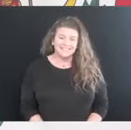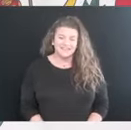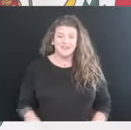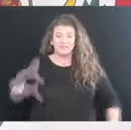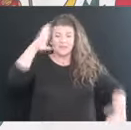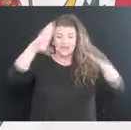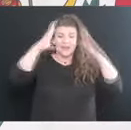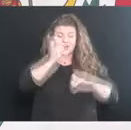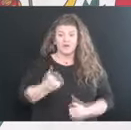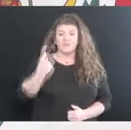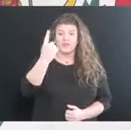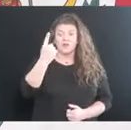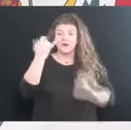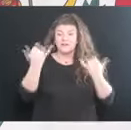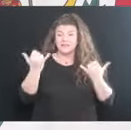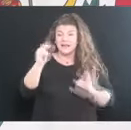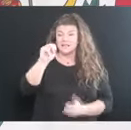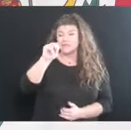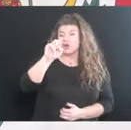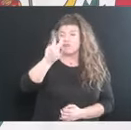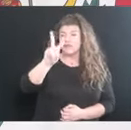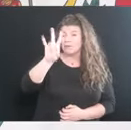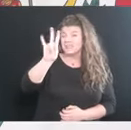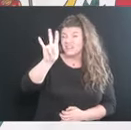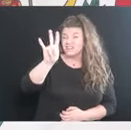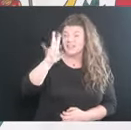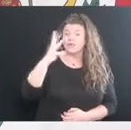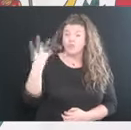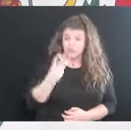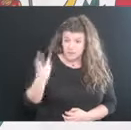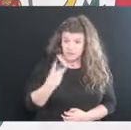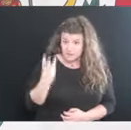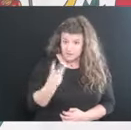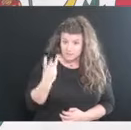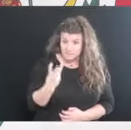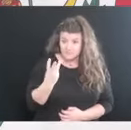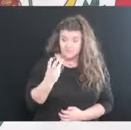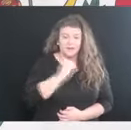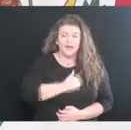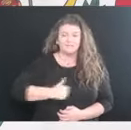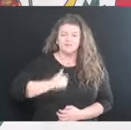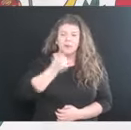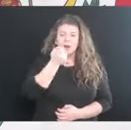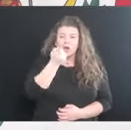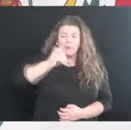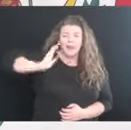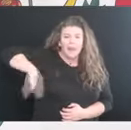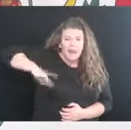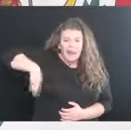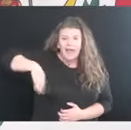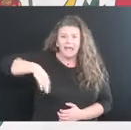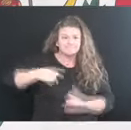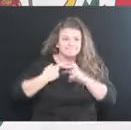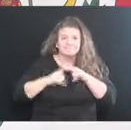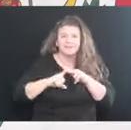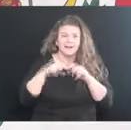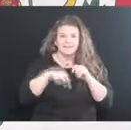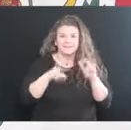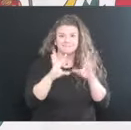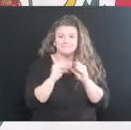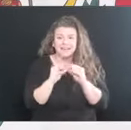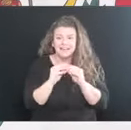Hello everyone. It's November the 17th on Wednesday. Sorry we're a little late getting going here and everything. We've been